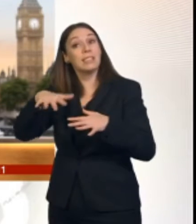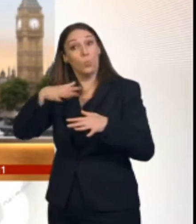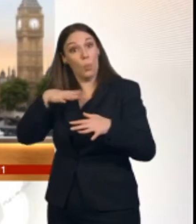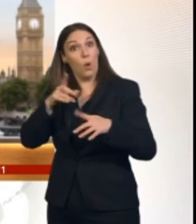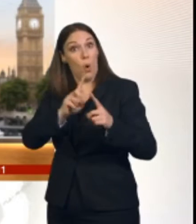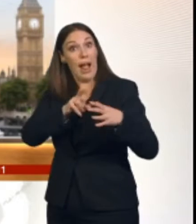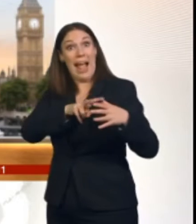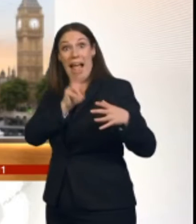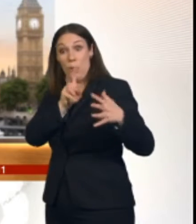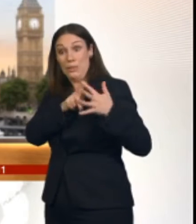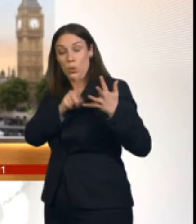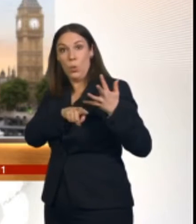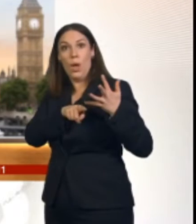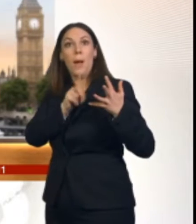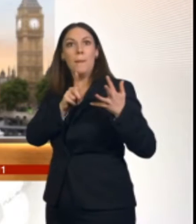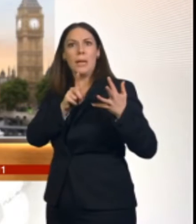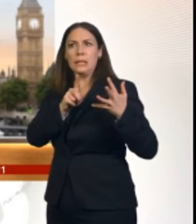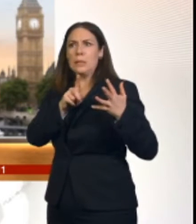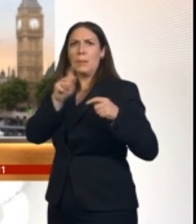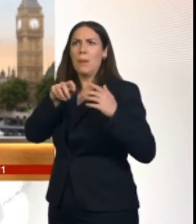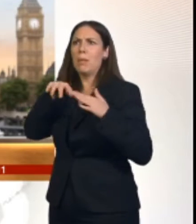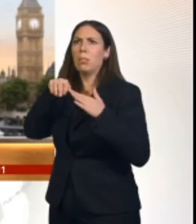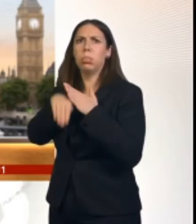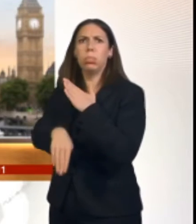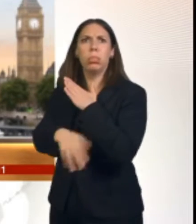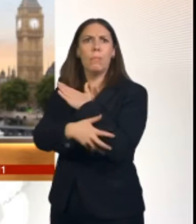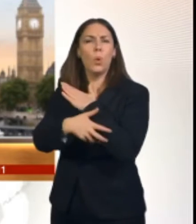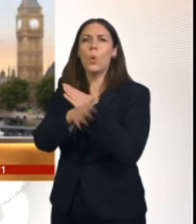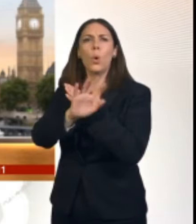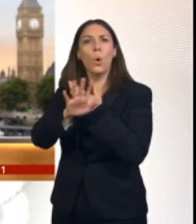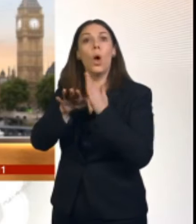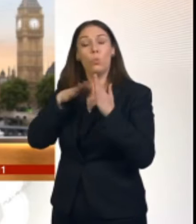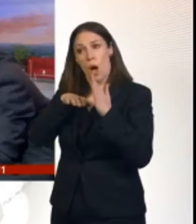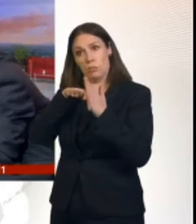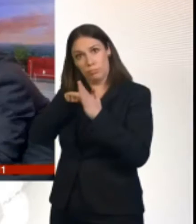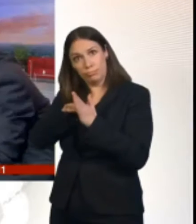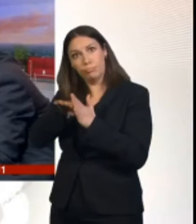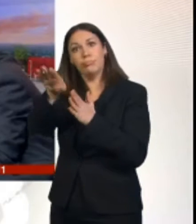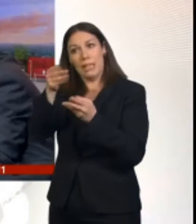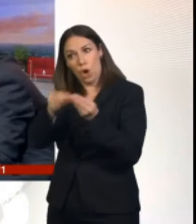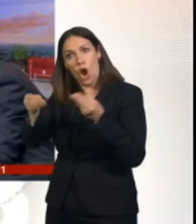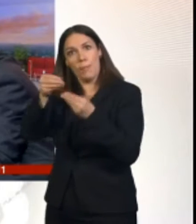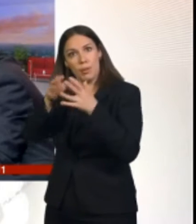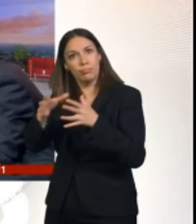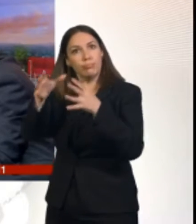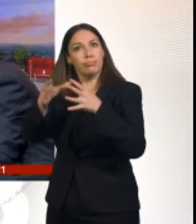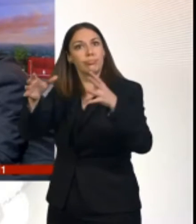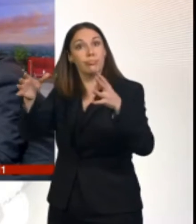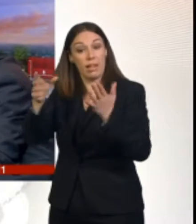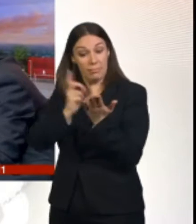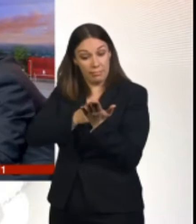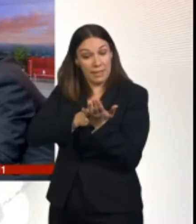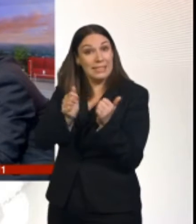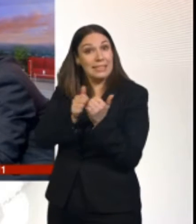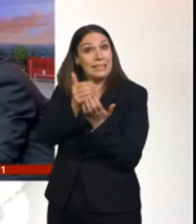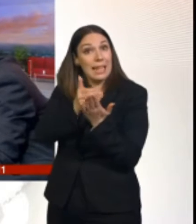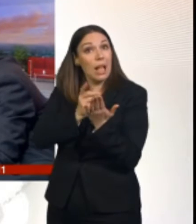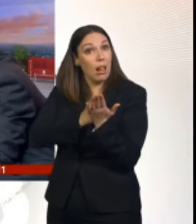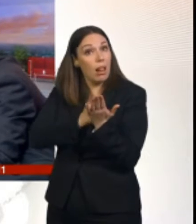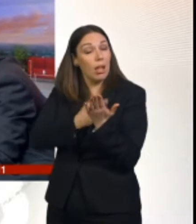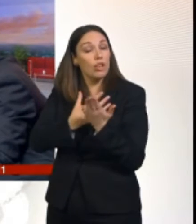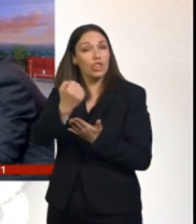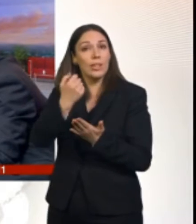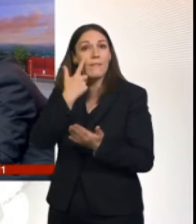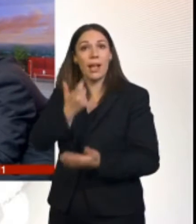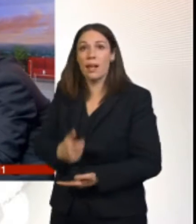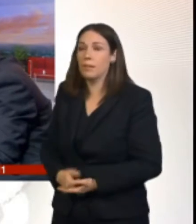process. They want our economy to be protected, and that's what this deal does. I suspect a lot of people listening to you this morning, Chancellor, given what you